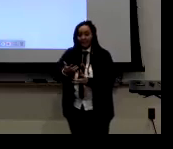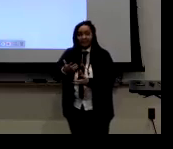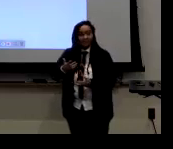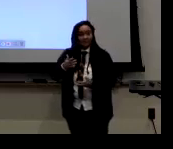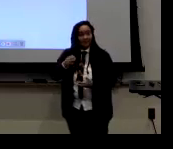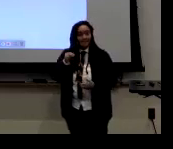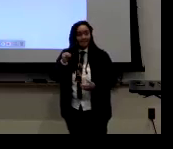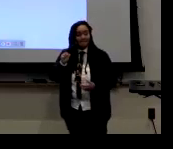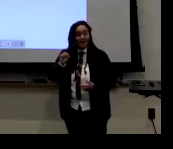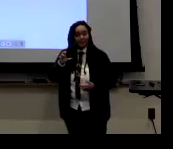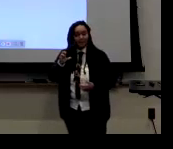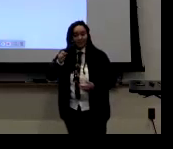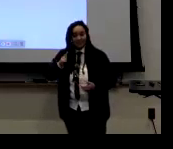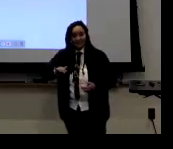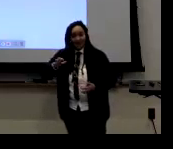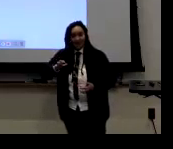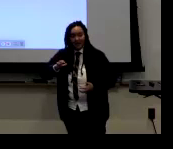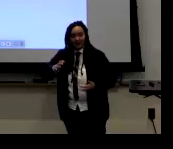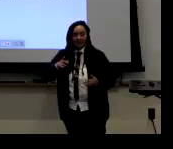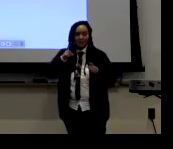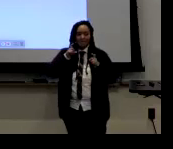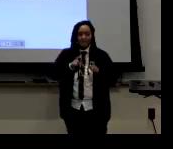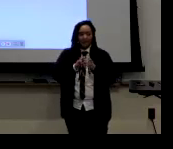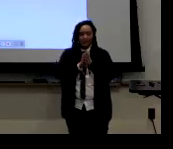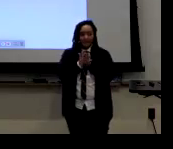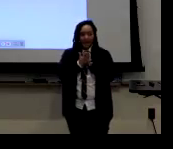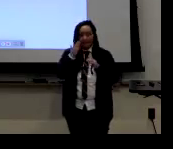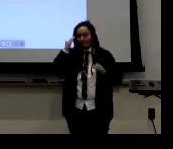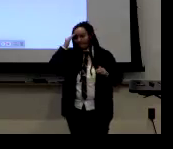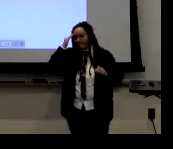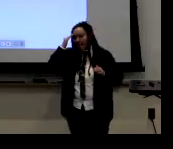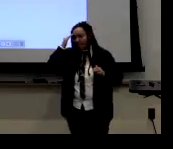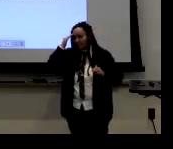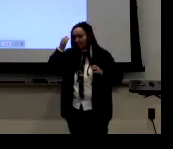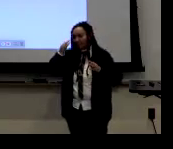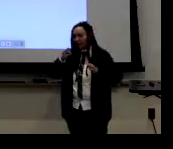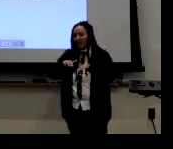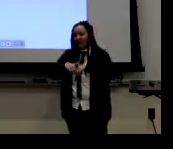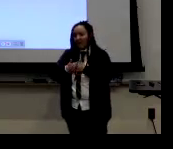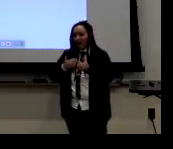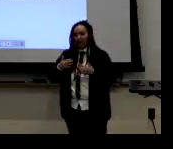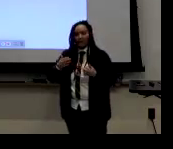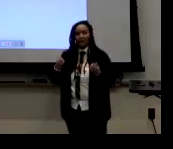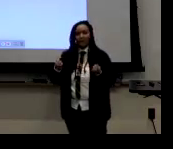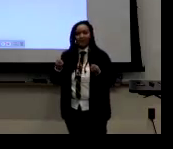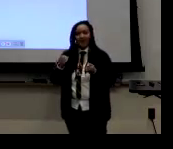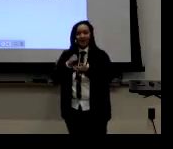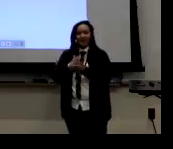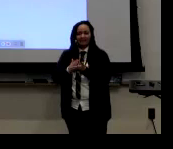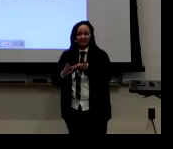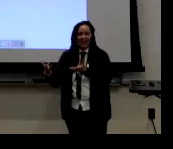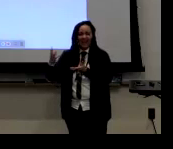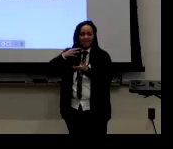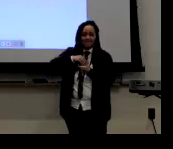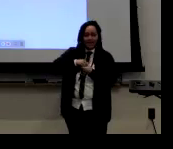embodiment, that is ASL and how you express yourself. And you have to be mindful of that